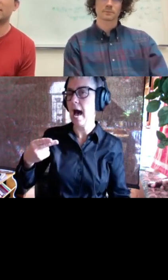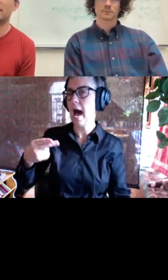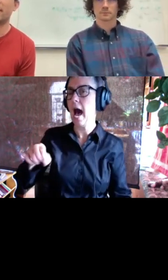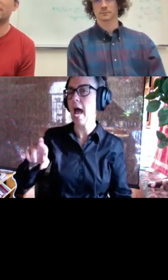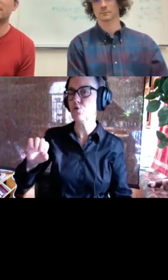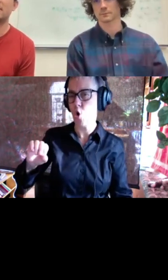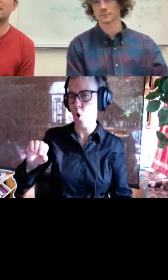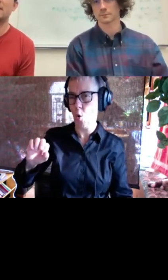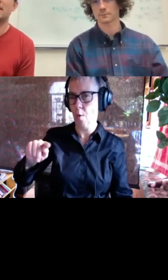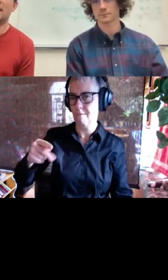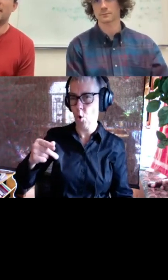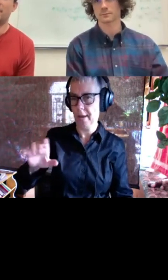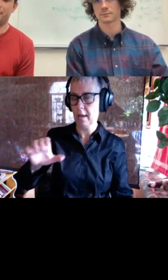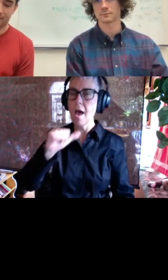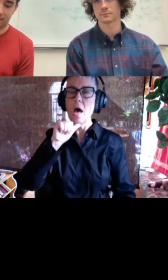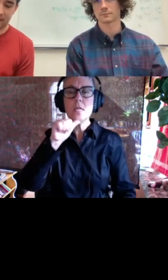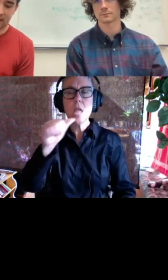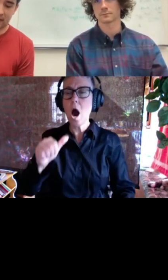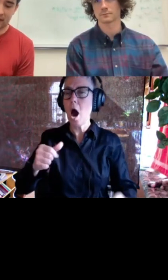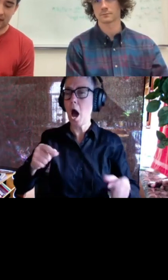-polar interactions um